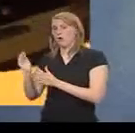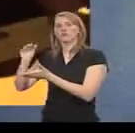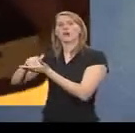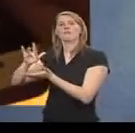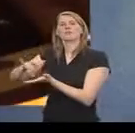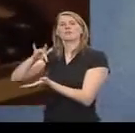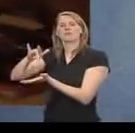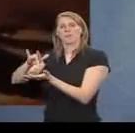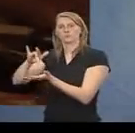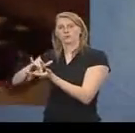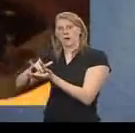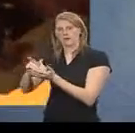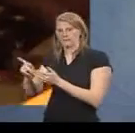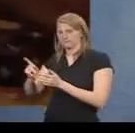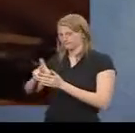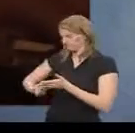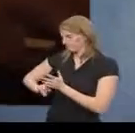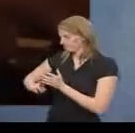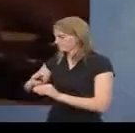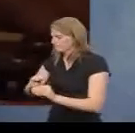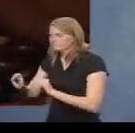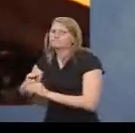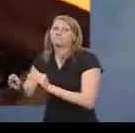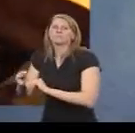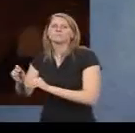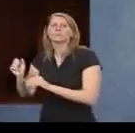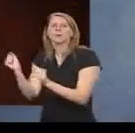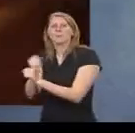powerful enough to reduce the building to rubble.